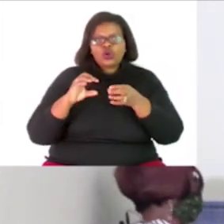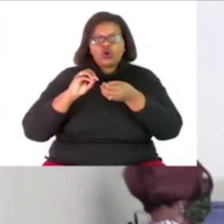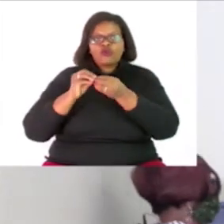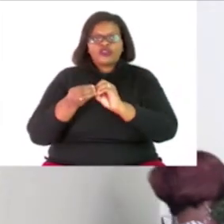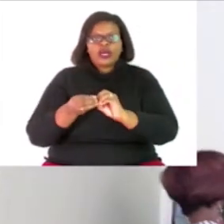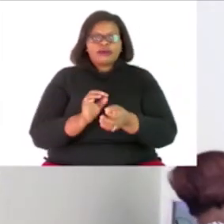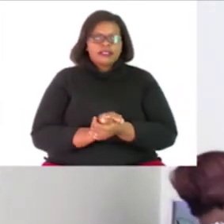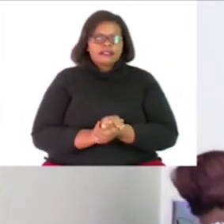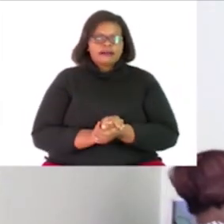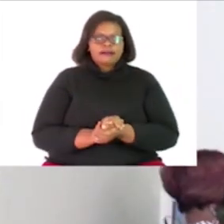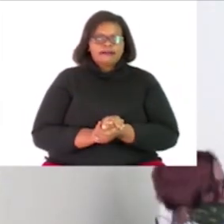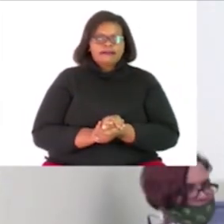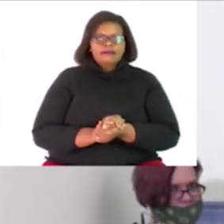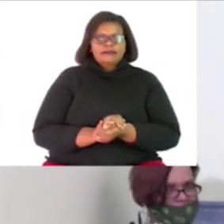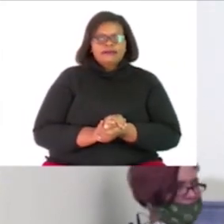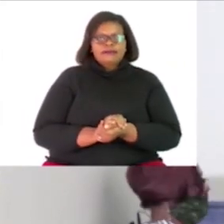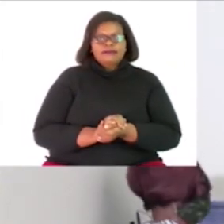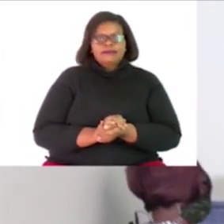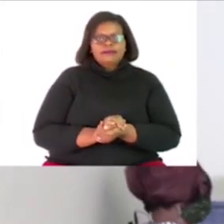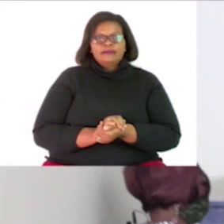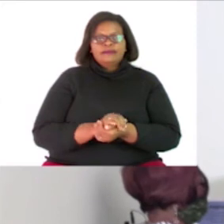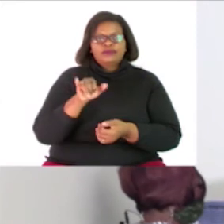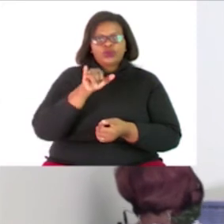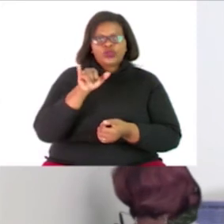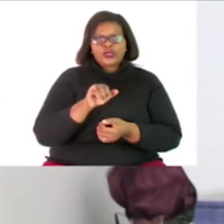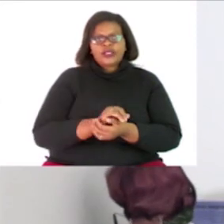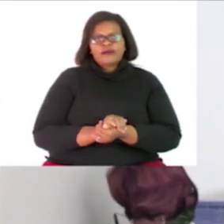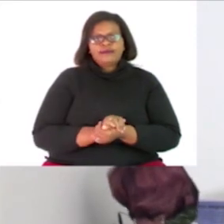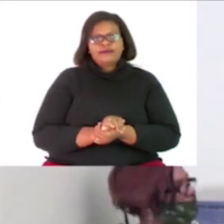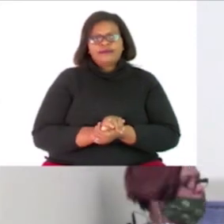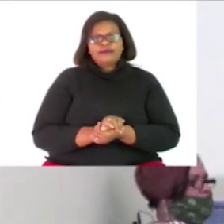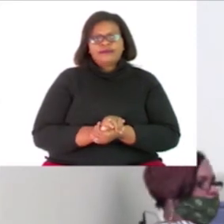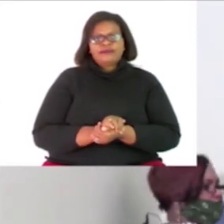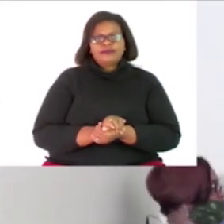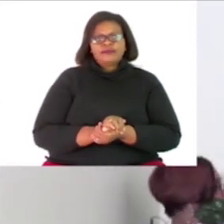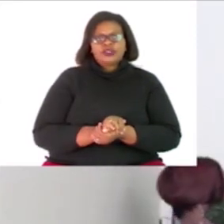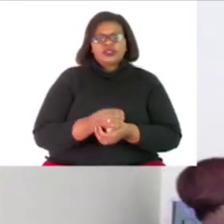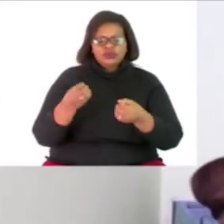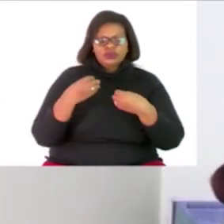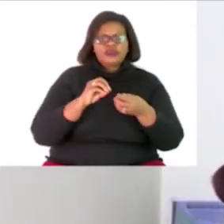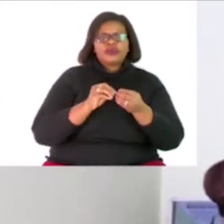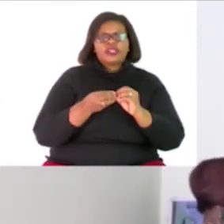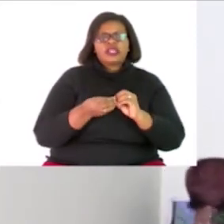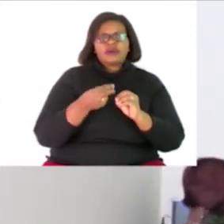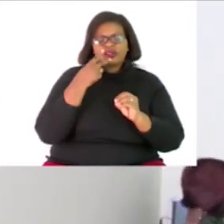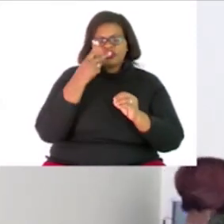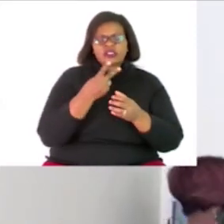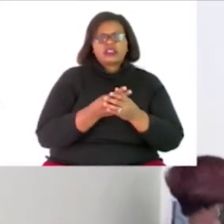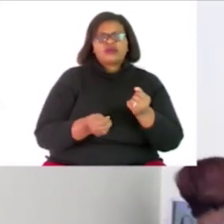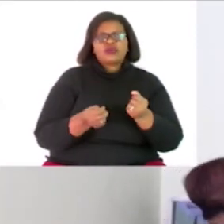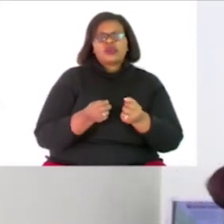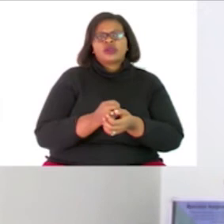in both sets of numbers can you give me the common multiples that you see from the board here